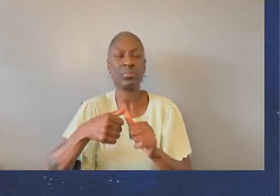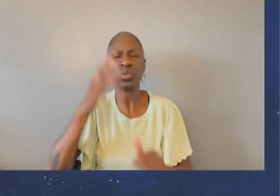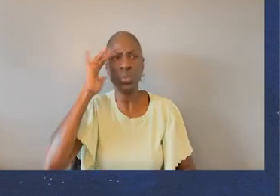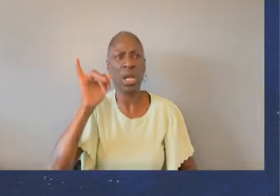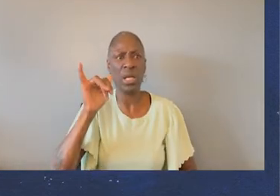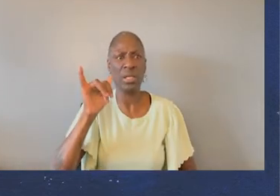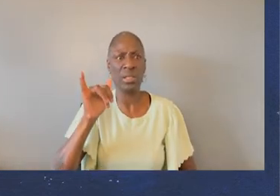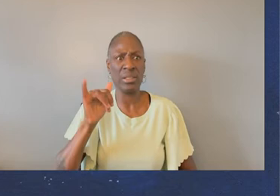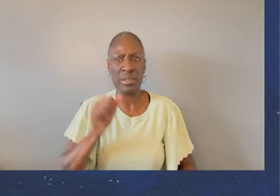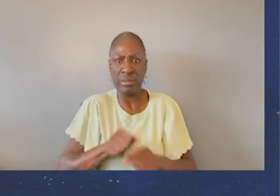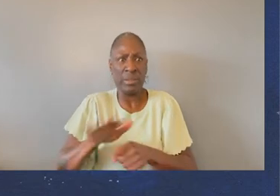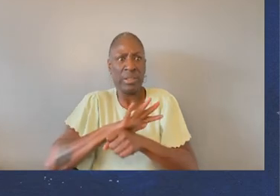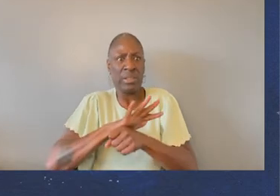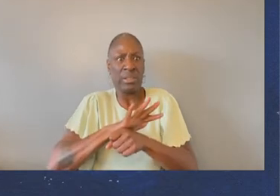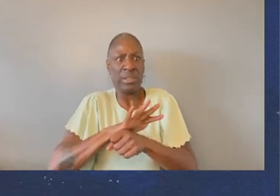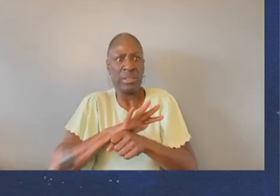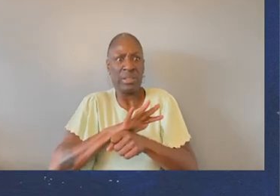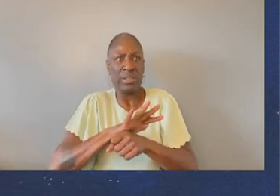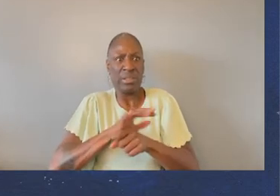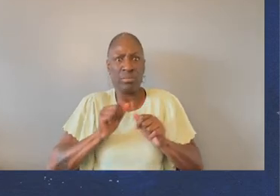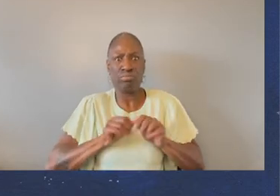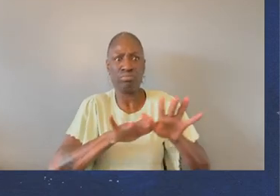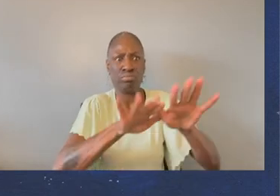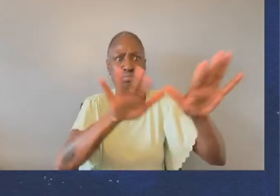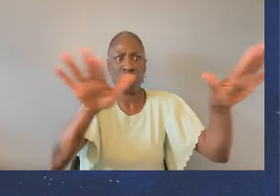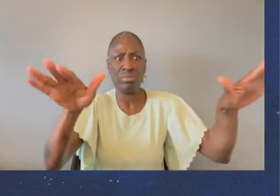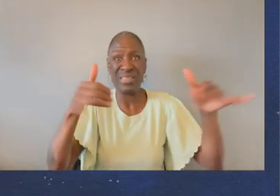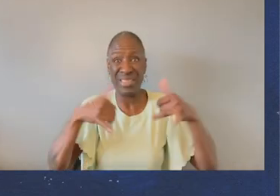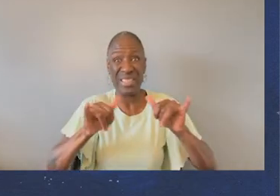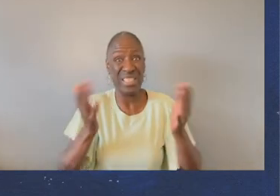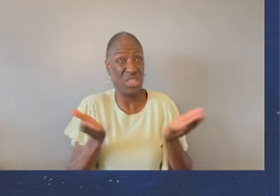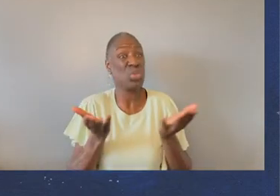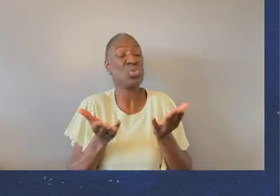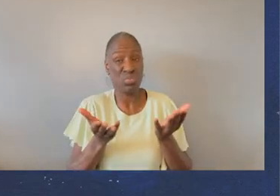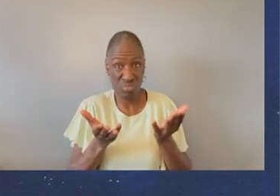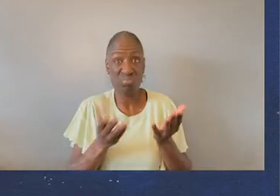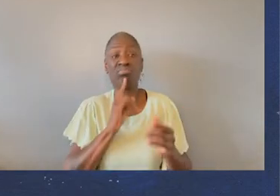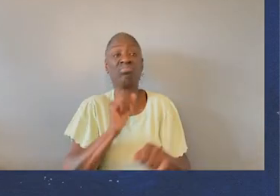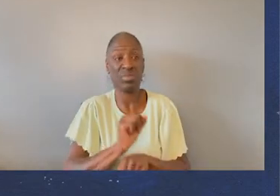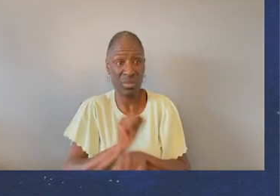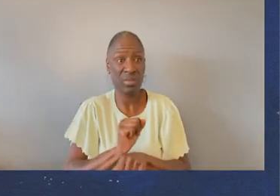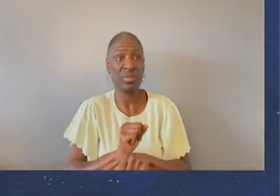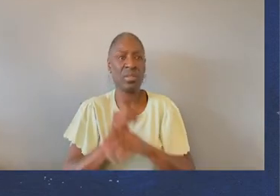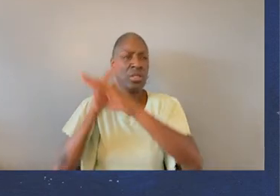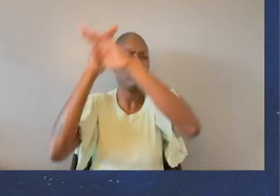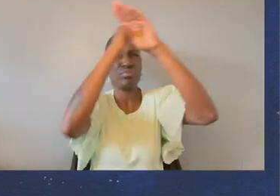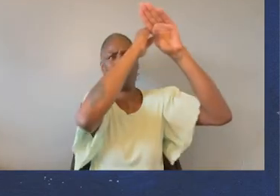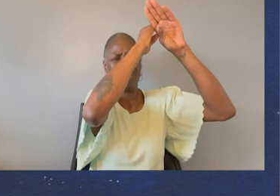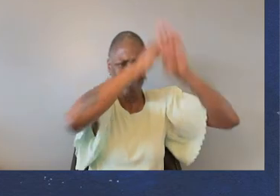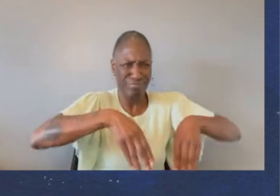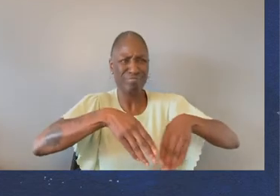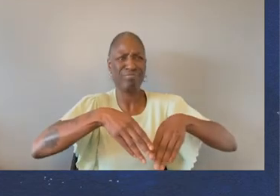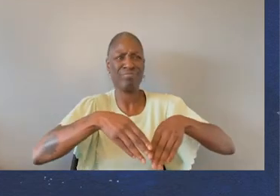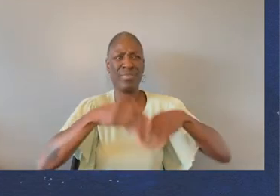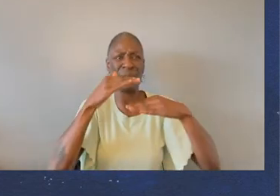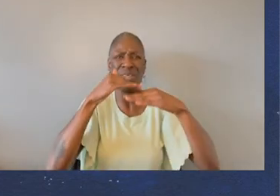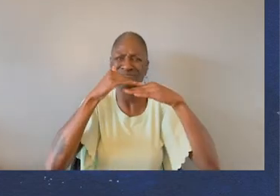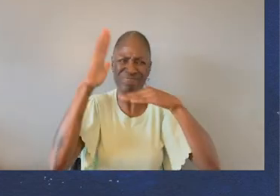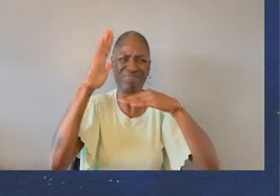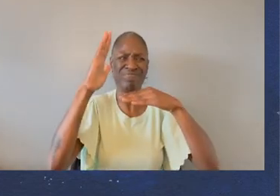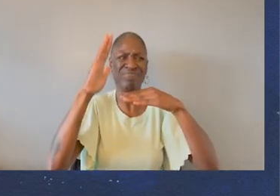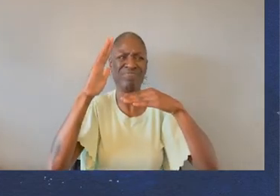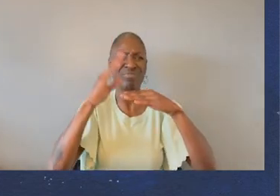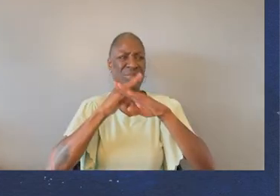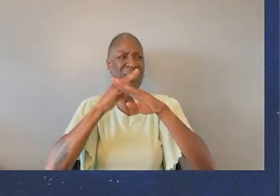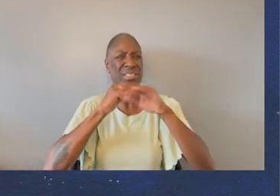of the simple fact that a pandemic is still raging. Although restrictions are being